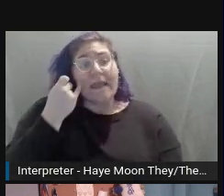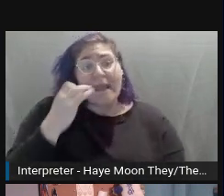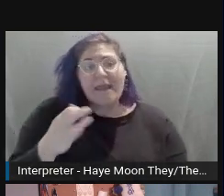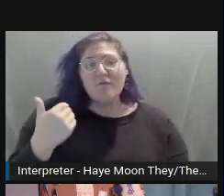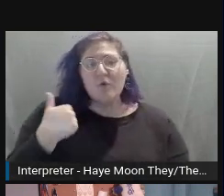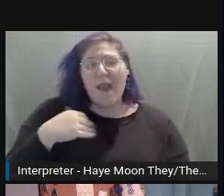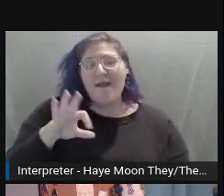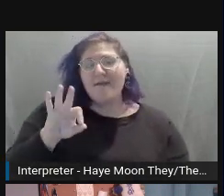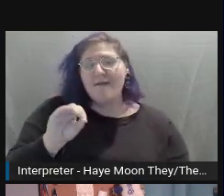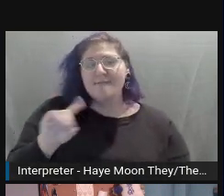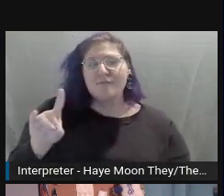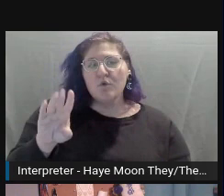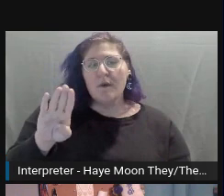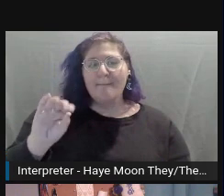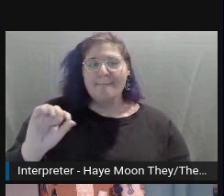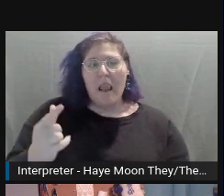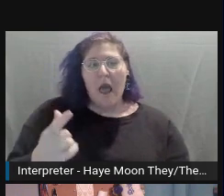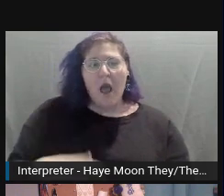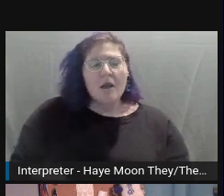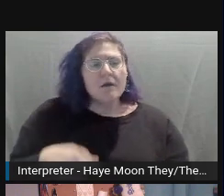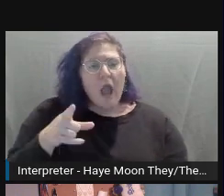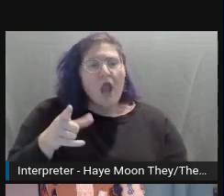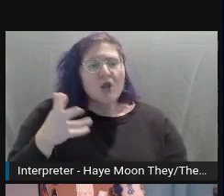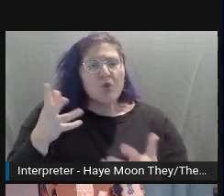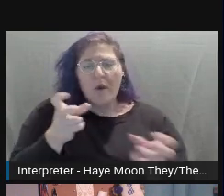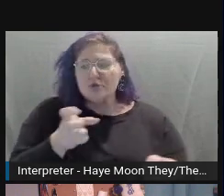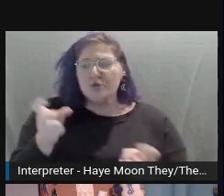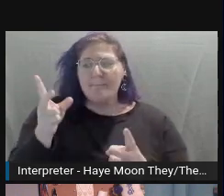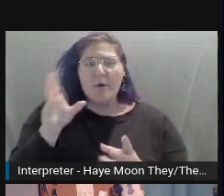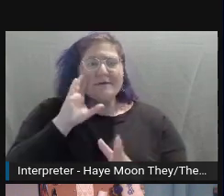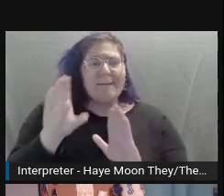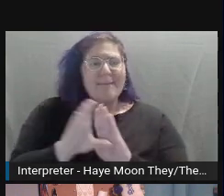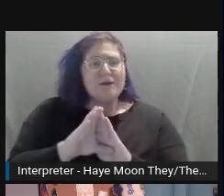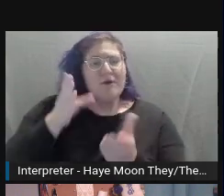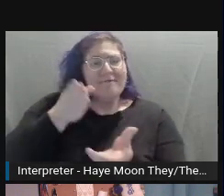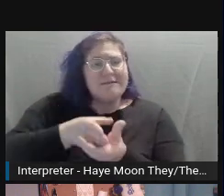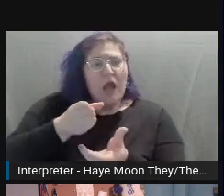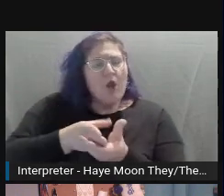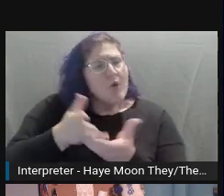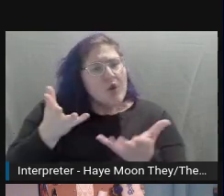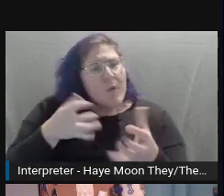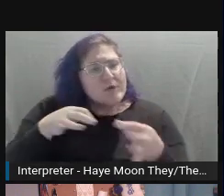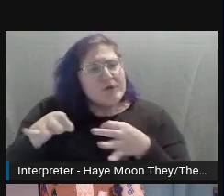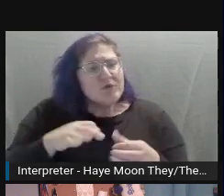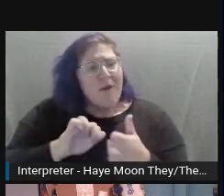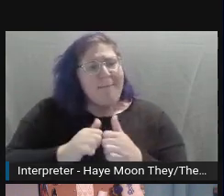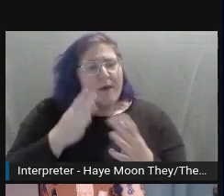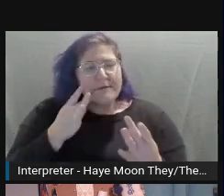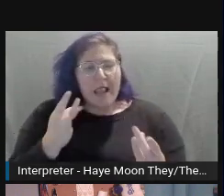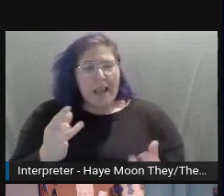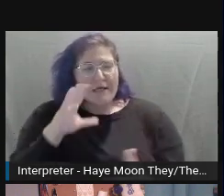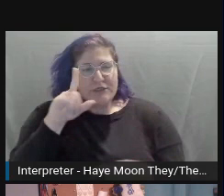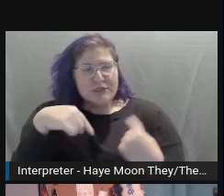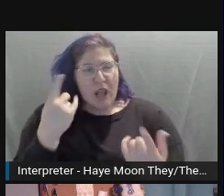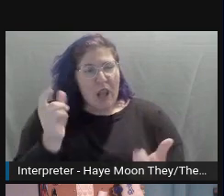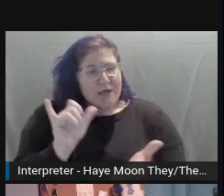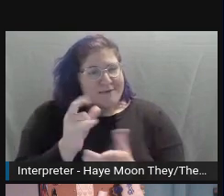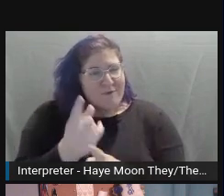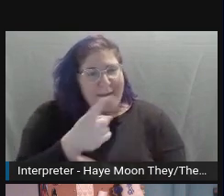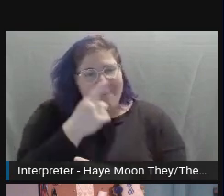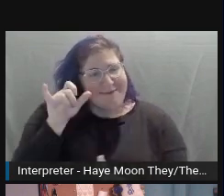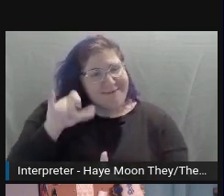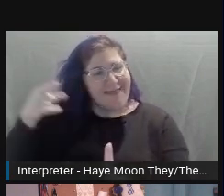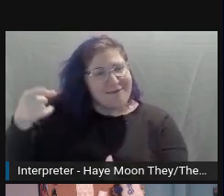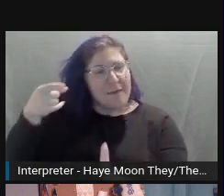emphasize how delicious it looks because that's the purpose of that photo. Animals are highly subjective and used for a variety of purposes.